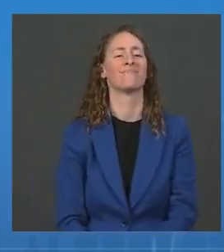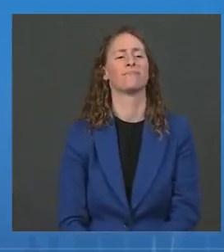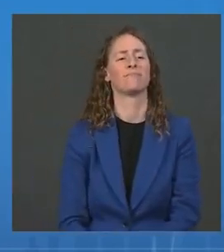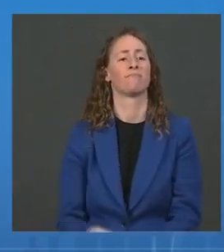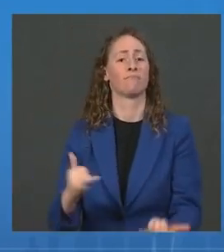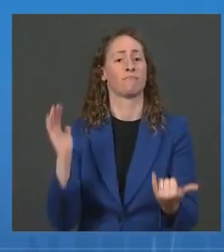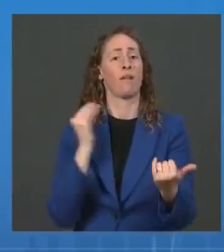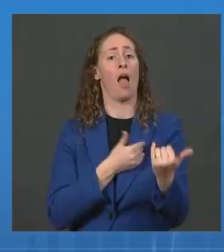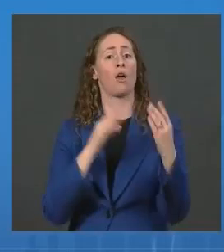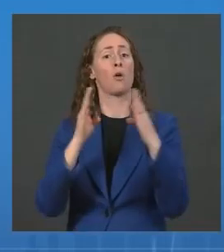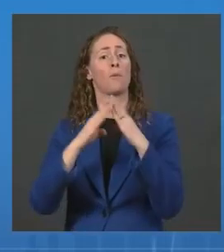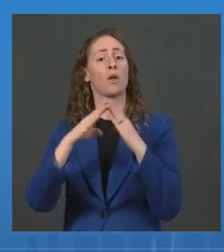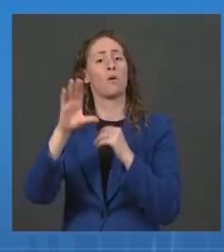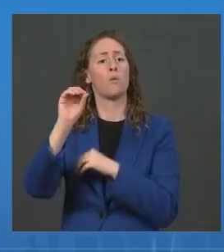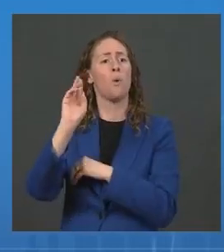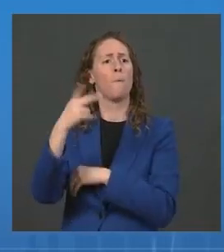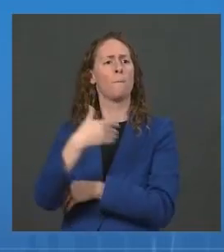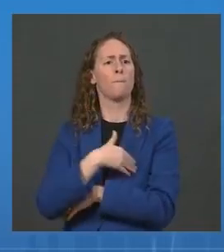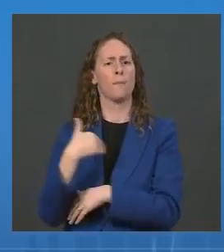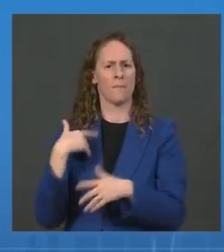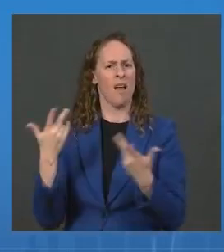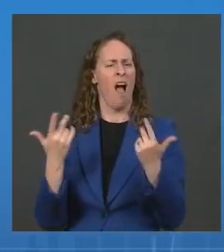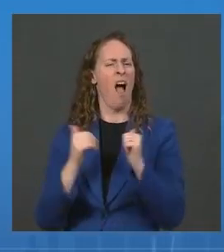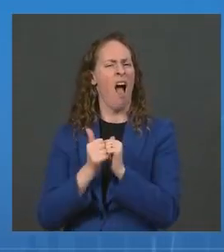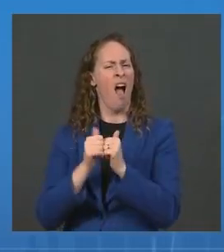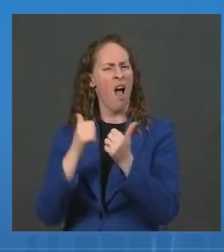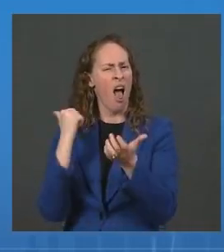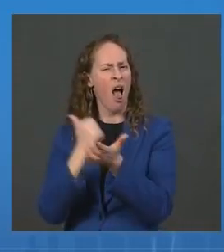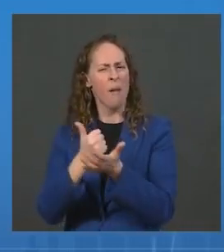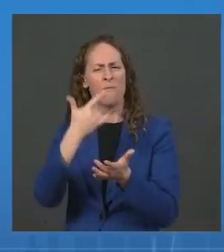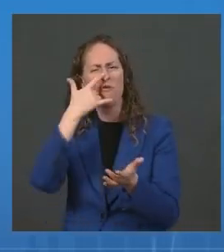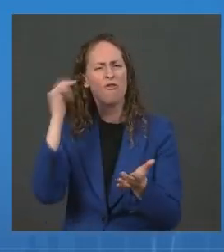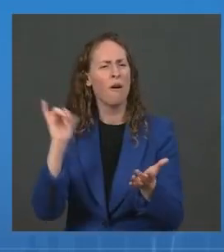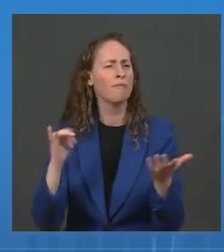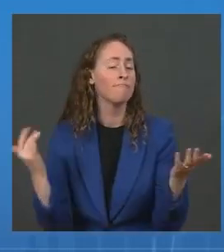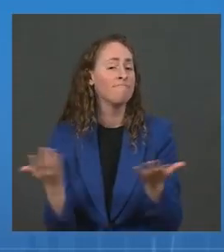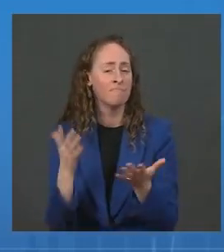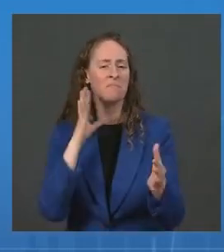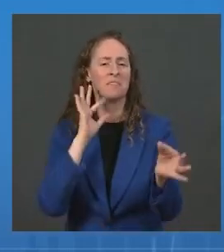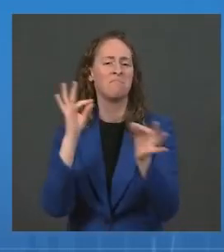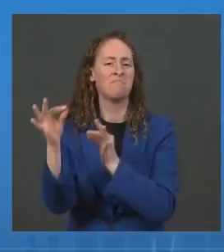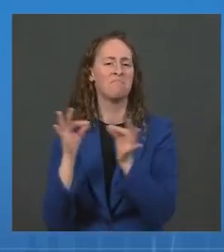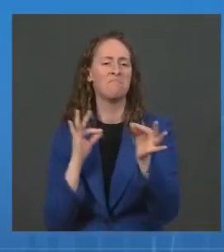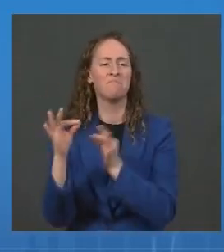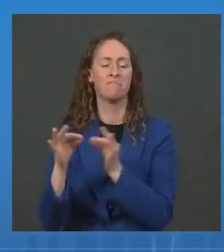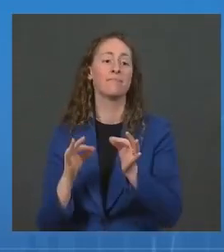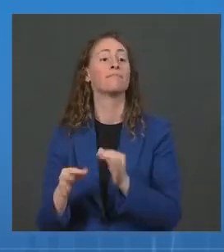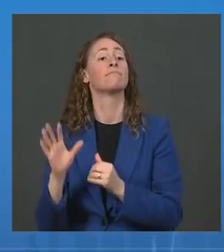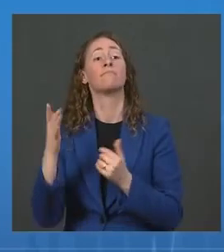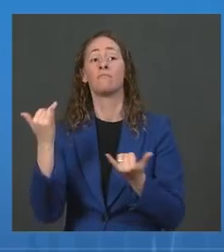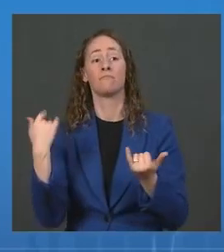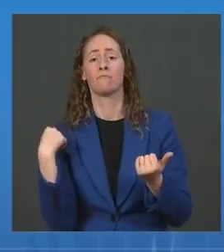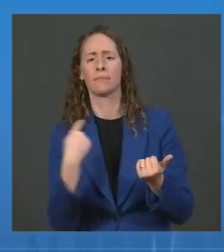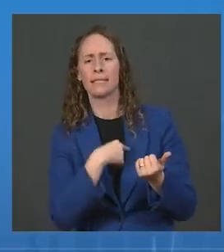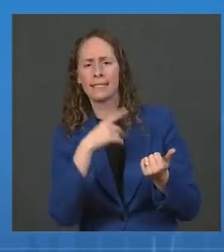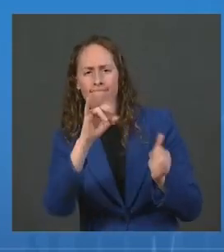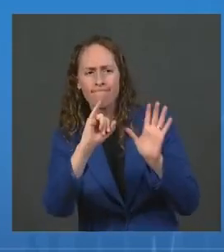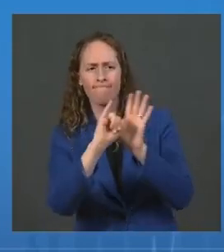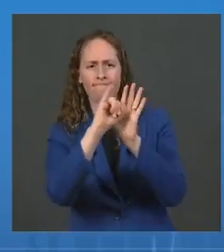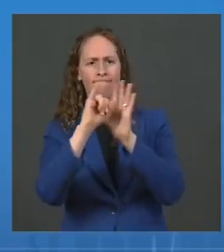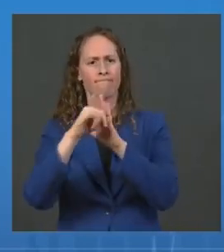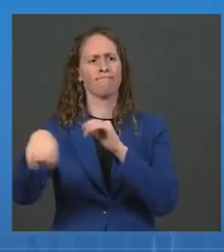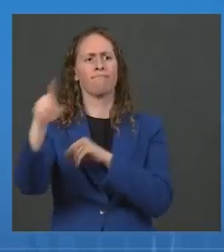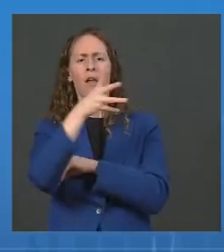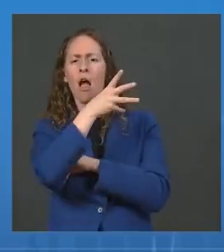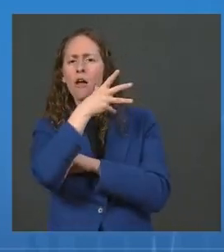people to get vaccinated. First, we've seen extraordinary efforts in native and rural communities, which are often located much farther from large